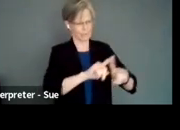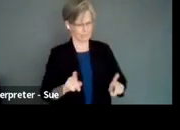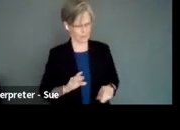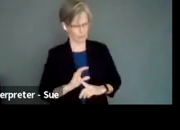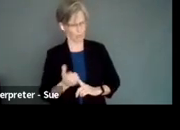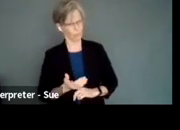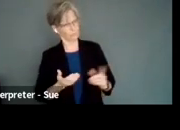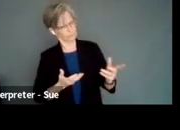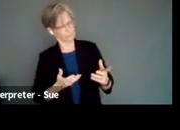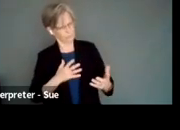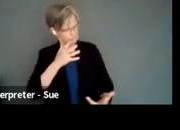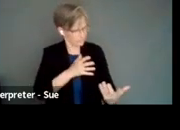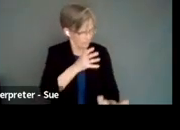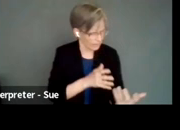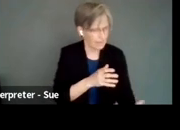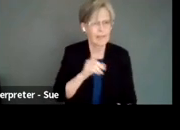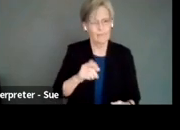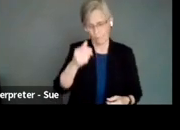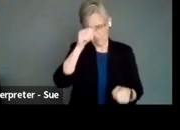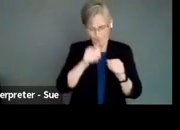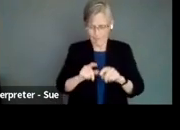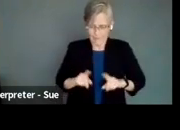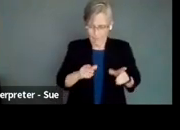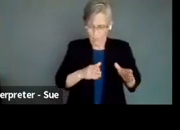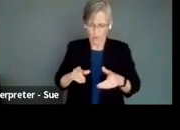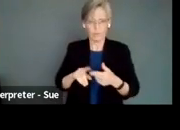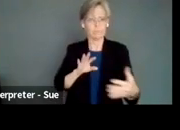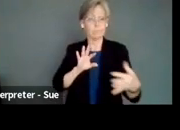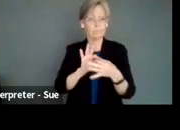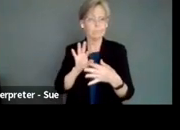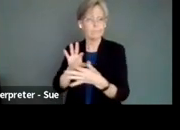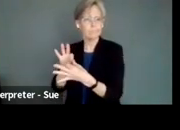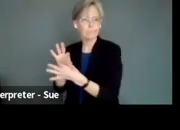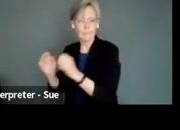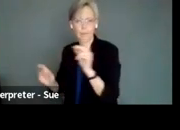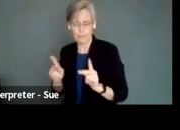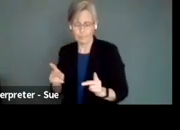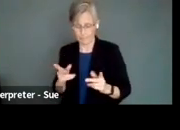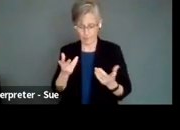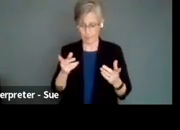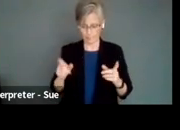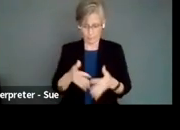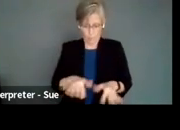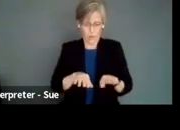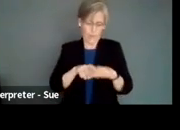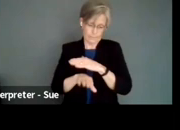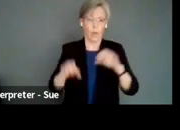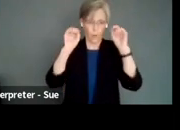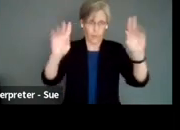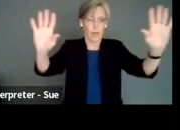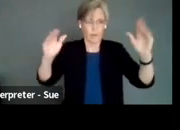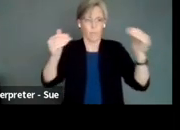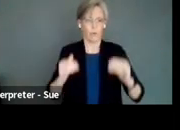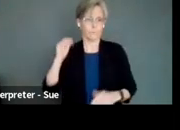working across culture and we just have to remember that there's different ways of engaging people and accessibility is part of that. Okay, moving on.